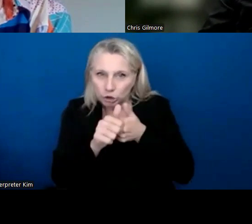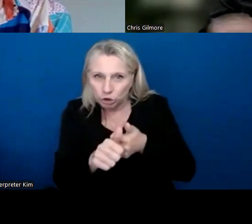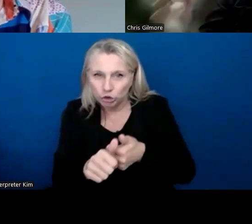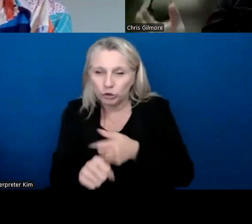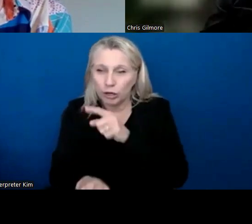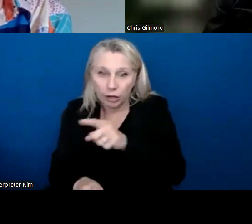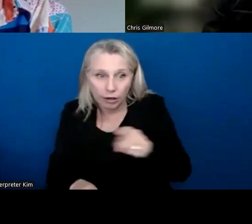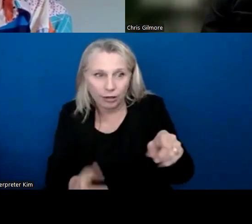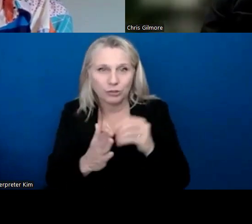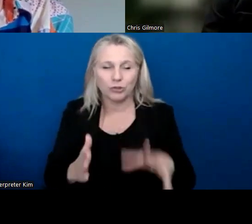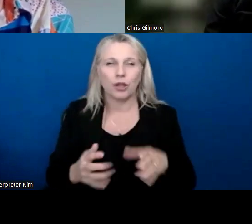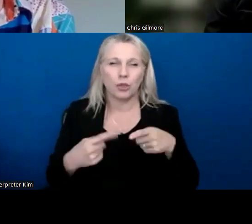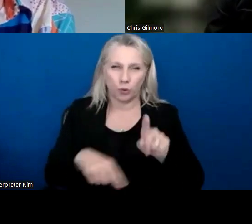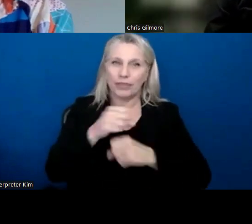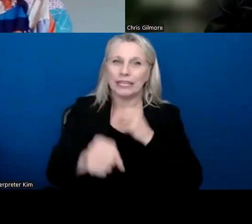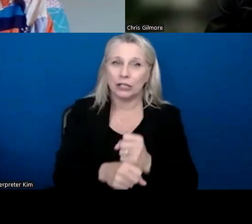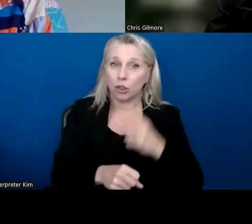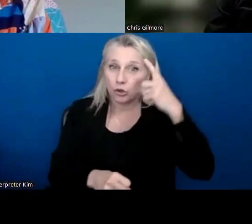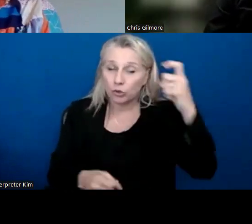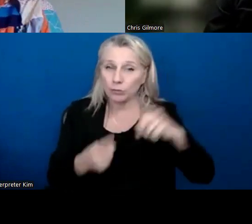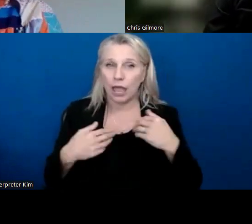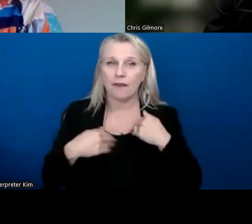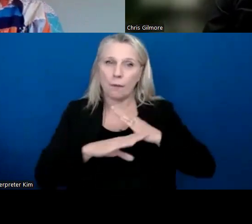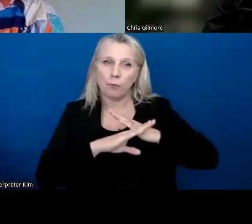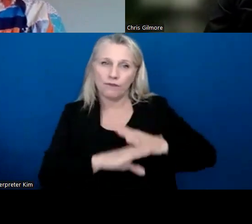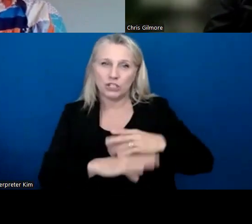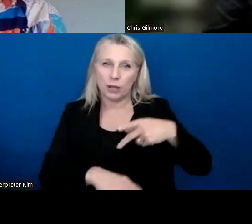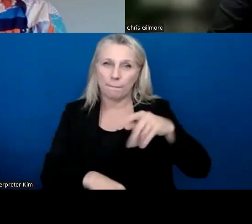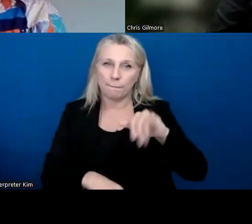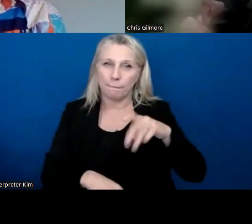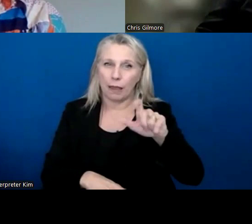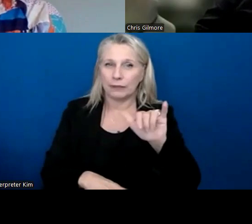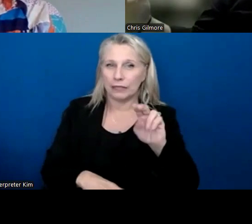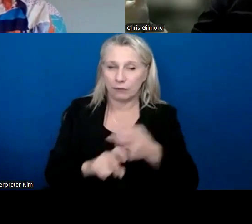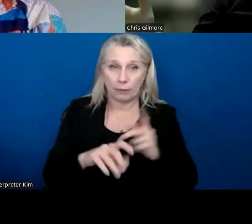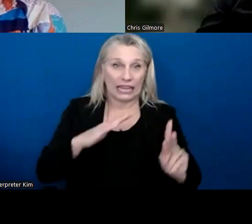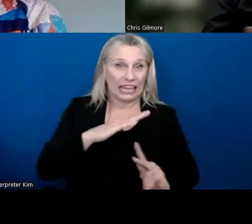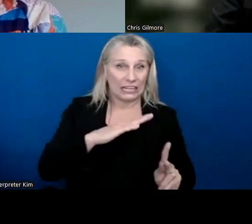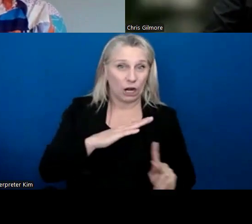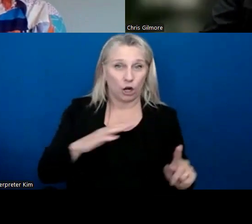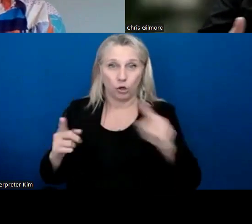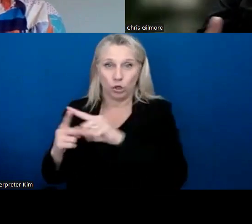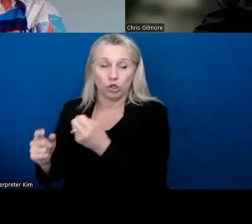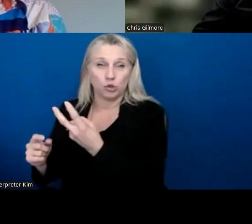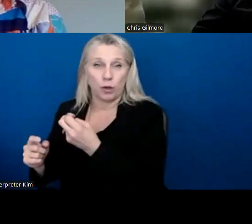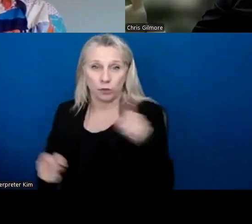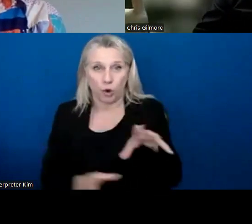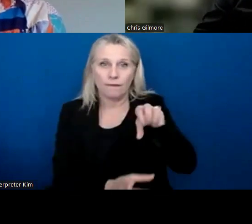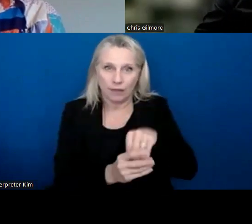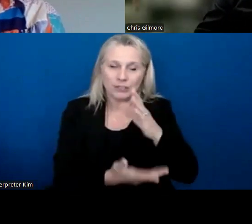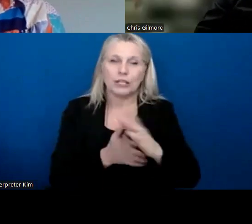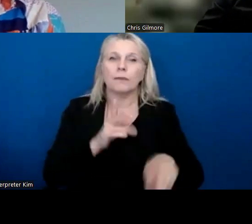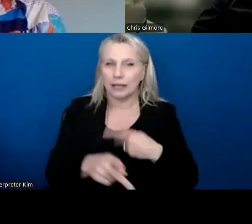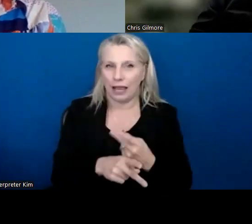My dream, if we get the funding is to have a prevention pipeline where from kindergarten through 12th grade, you're involved in some form of